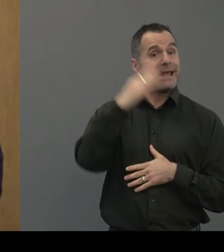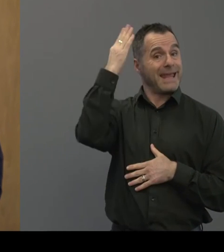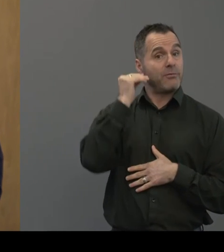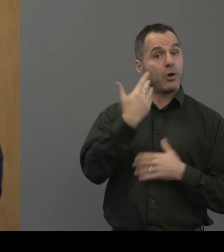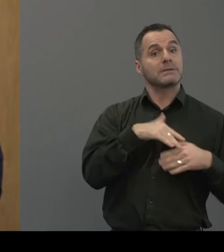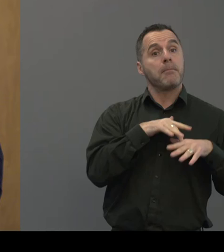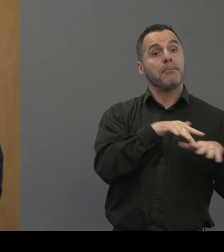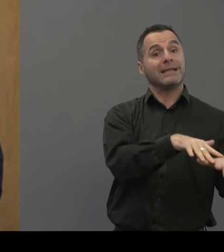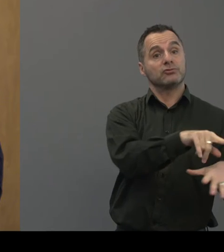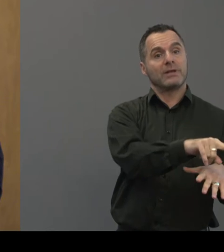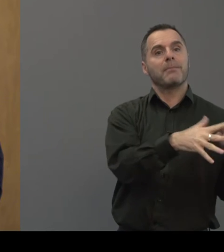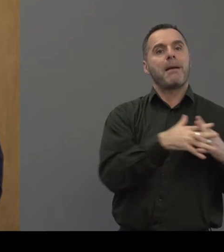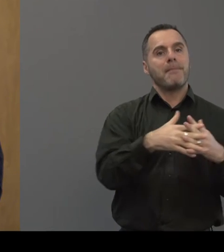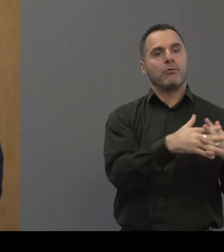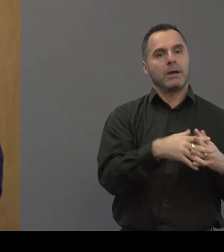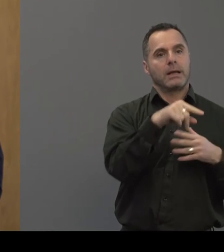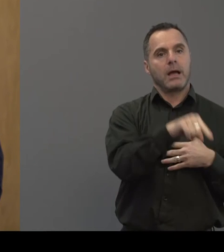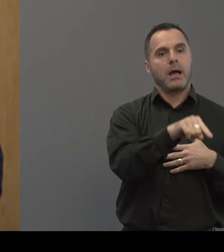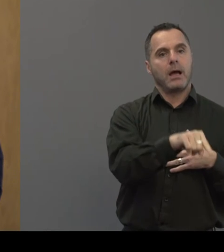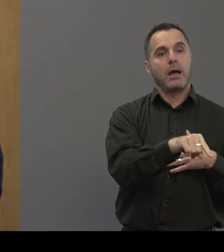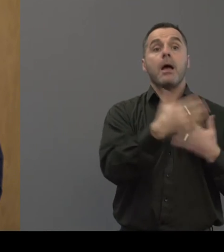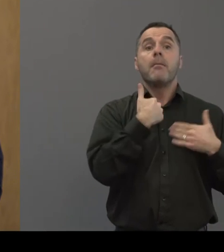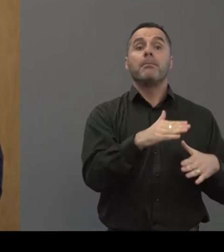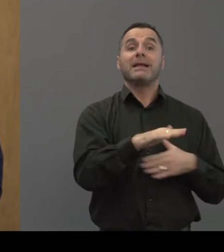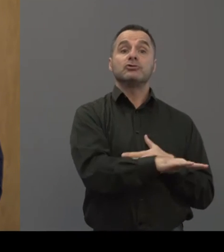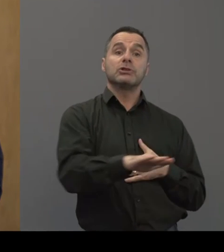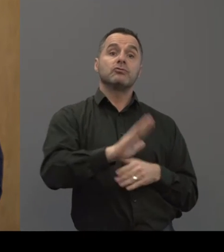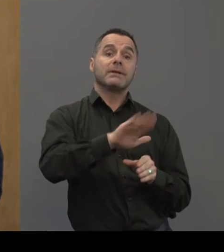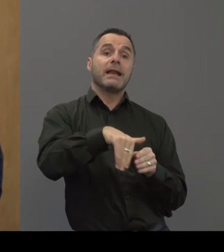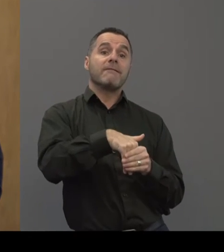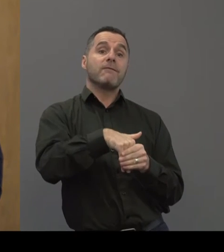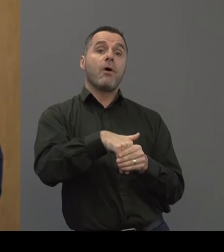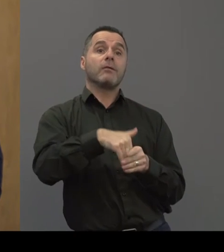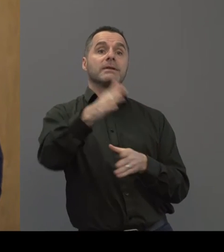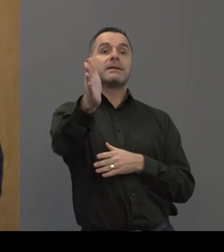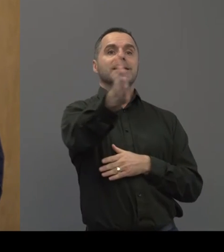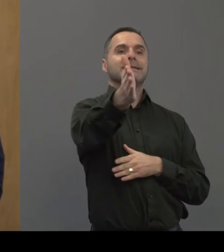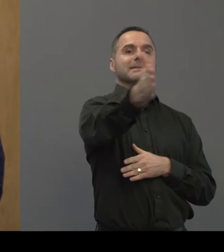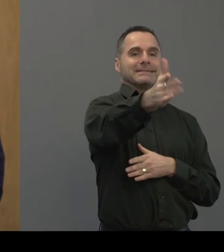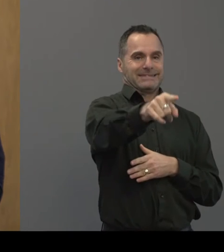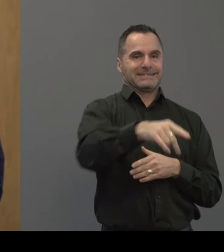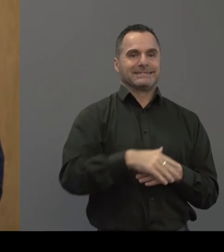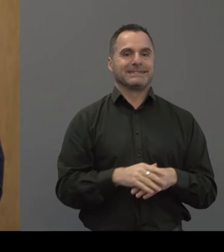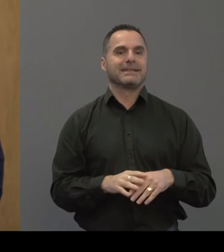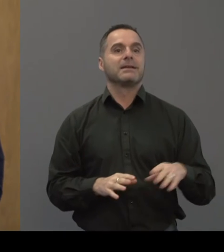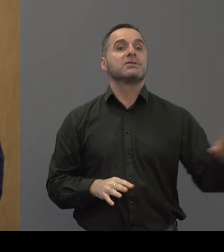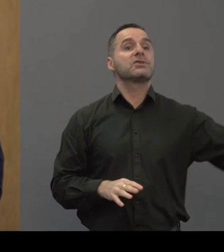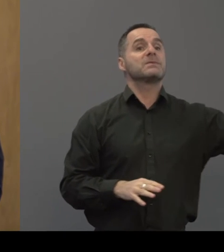classrooms in the US. So there have certainly been kids involved if they're in that classroom in the research studies.